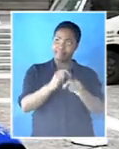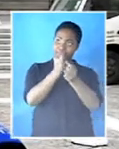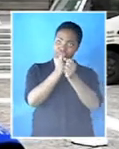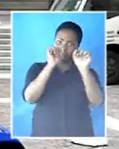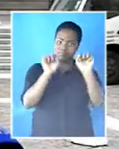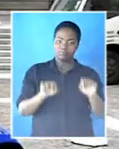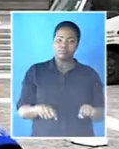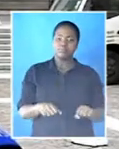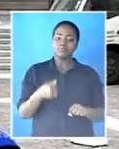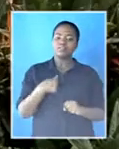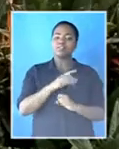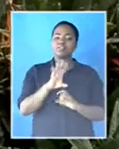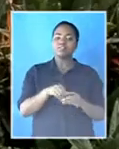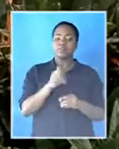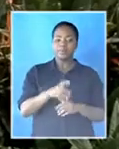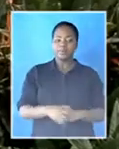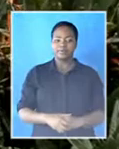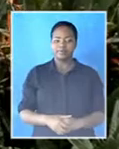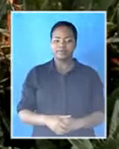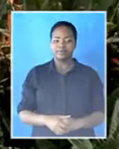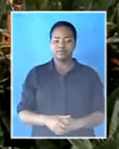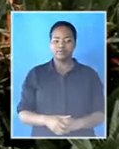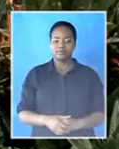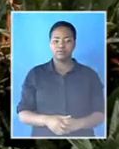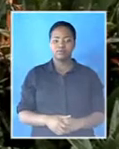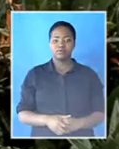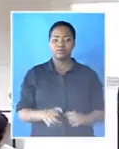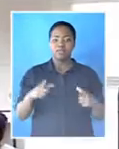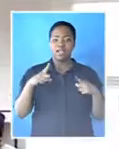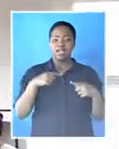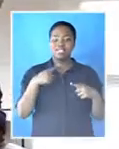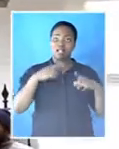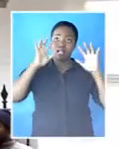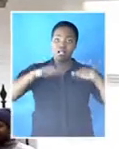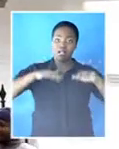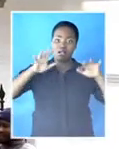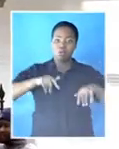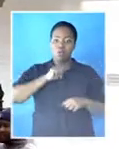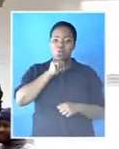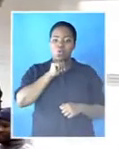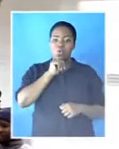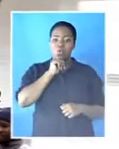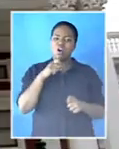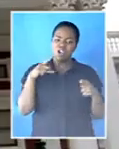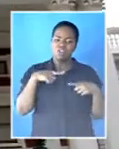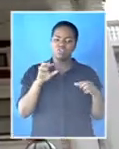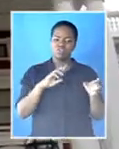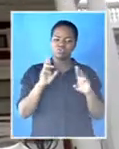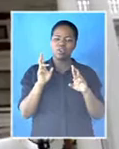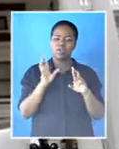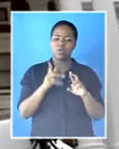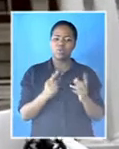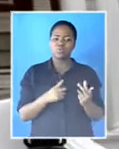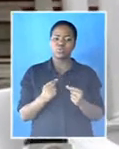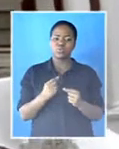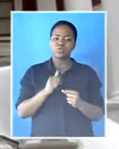to constitute our junior guard of honour. But if Mother Nature does not play along, parliament is prepared to implement